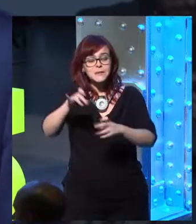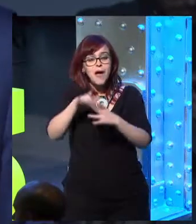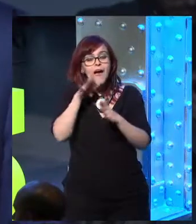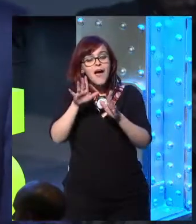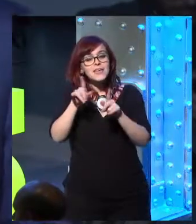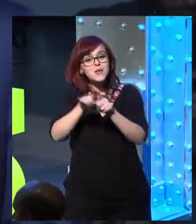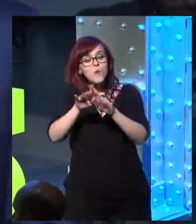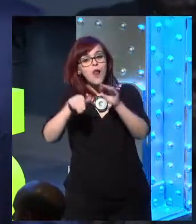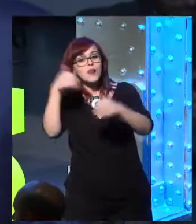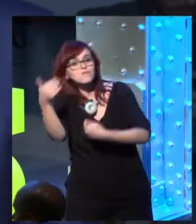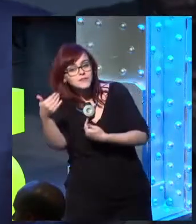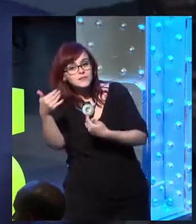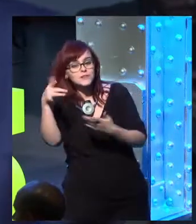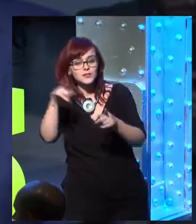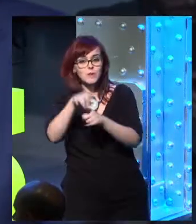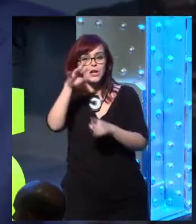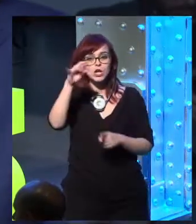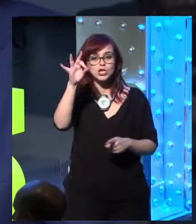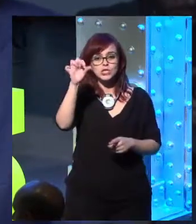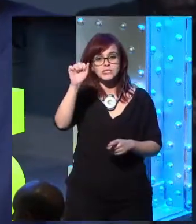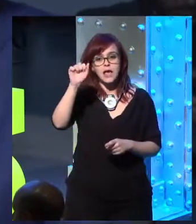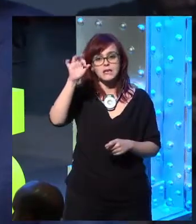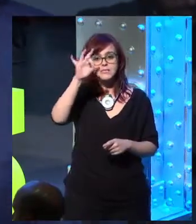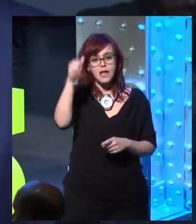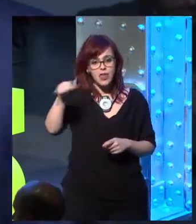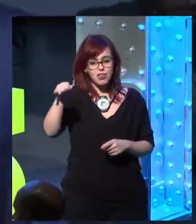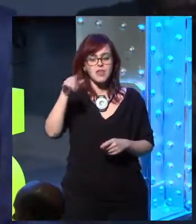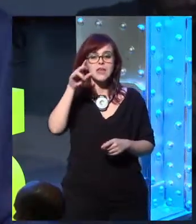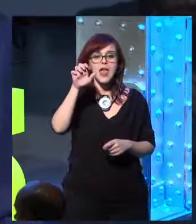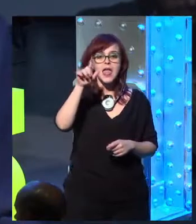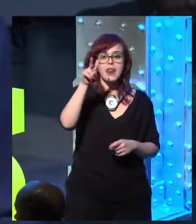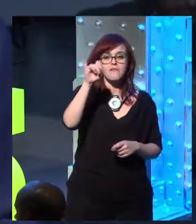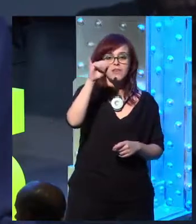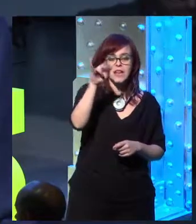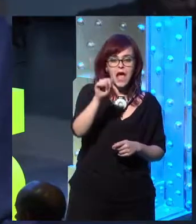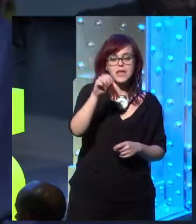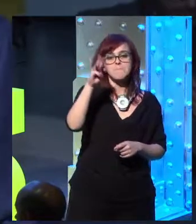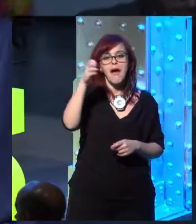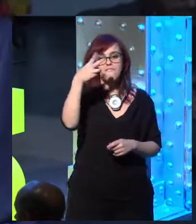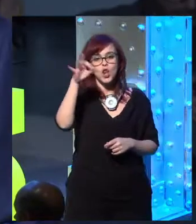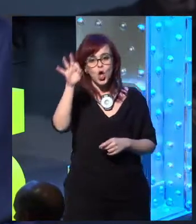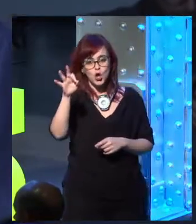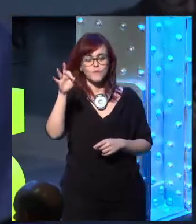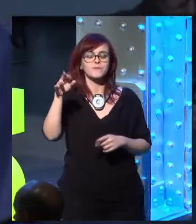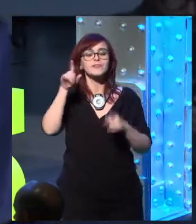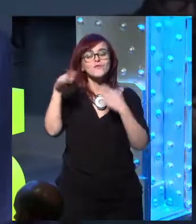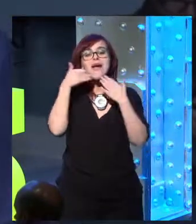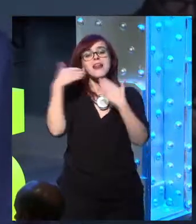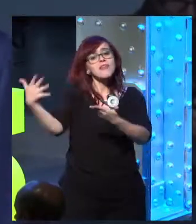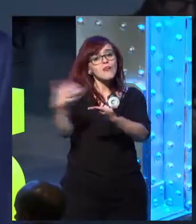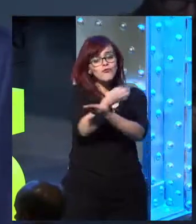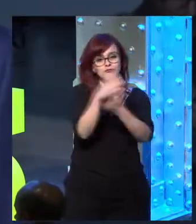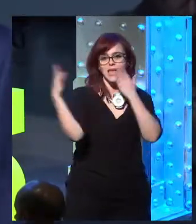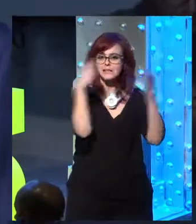through the dark side wouldn't last so long. Rosa Saez, Elvira, and Pablo González, good luck to all of you